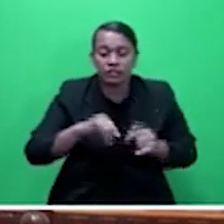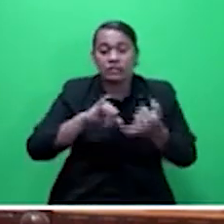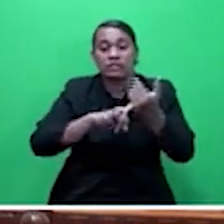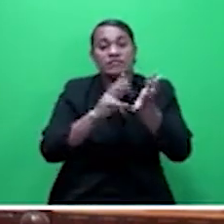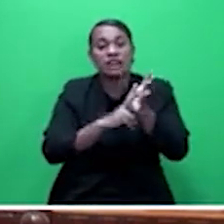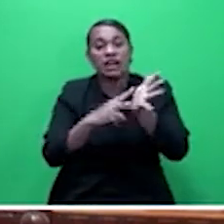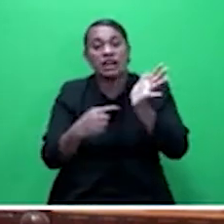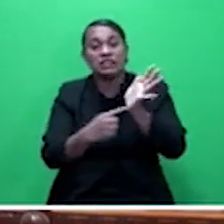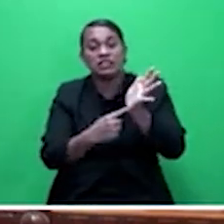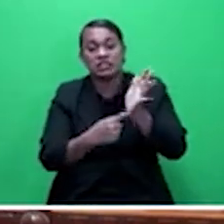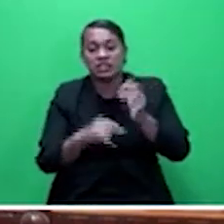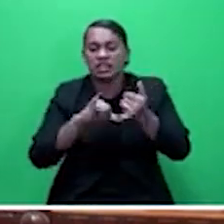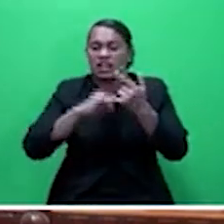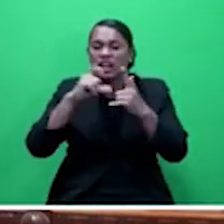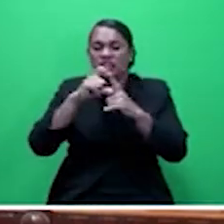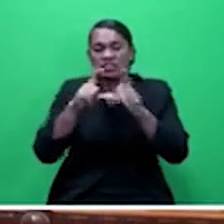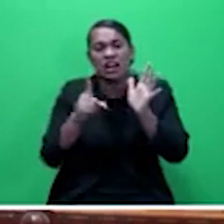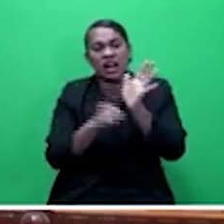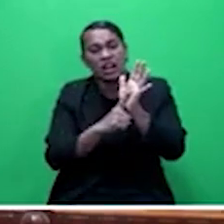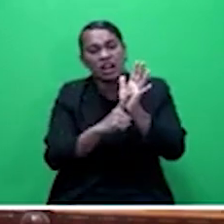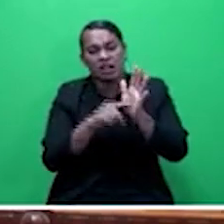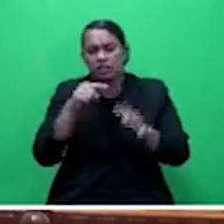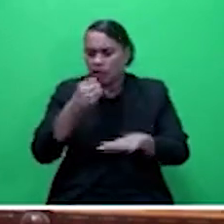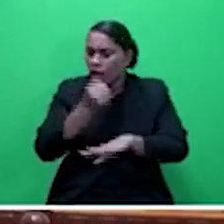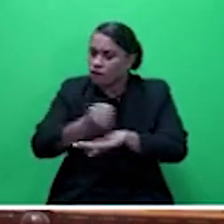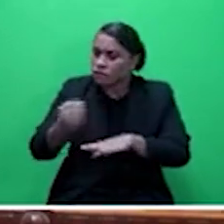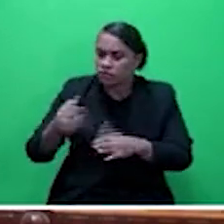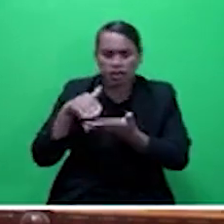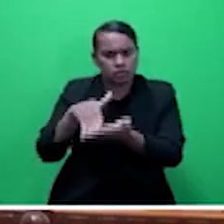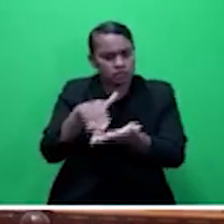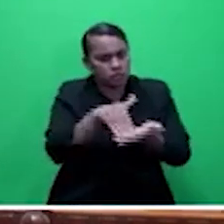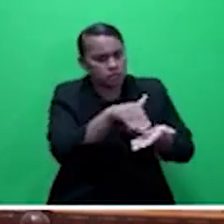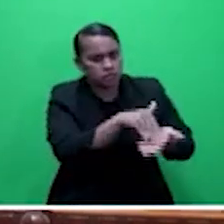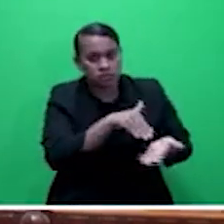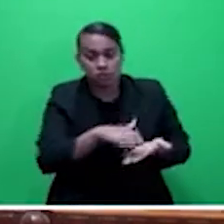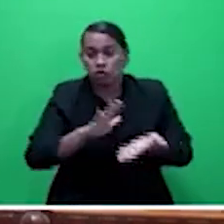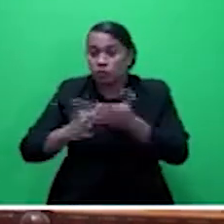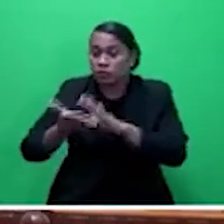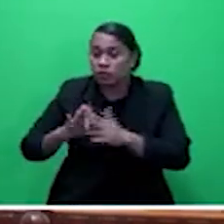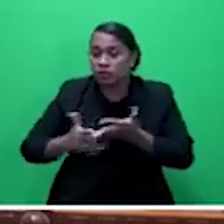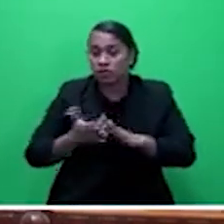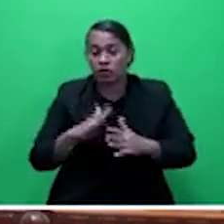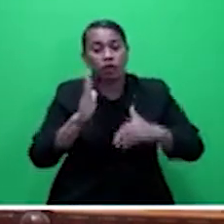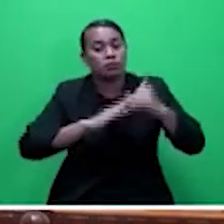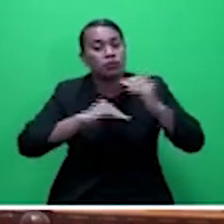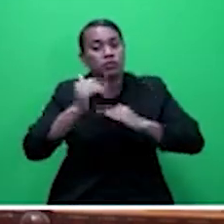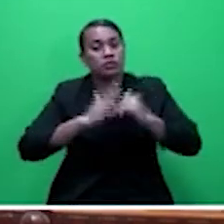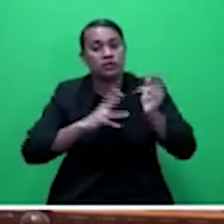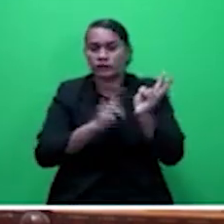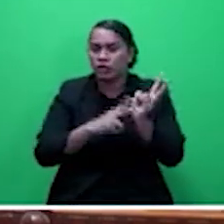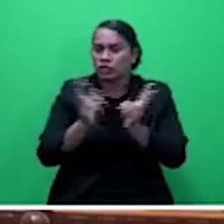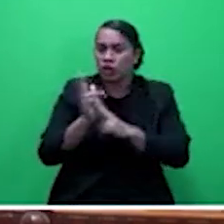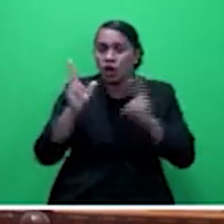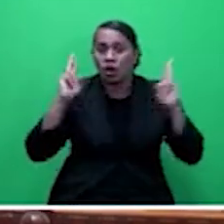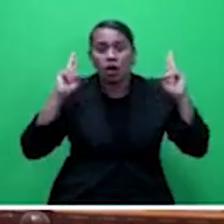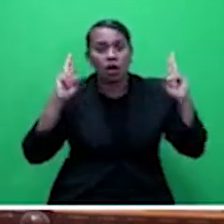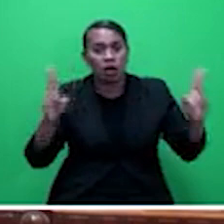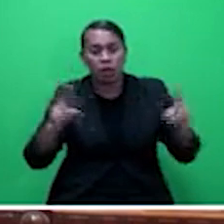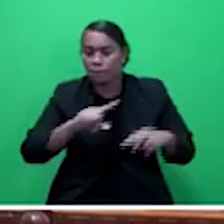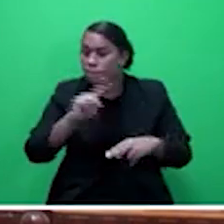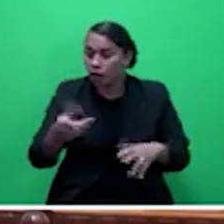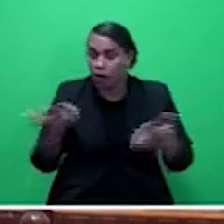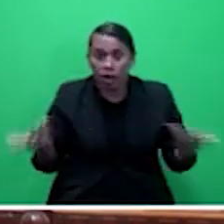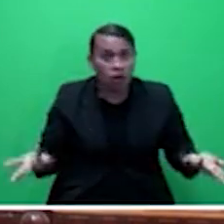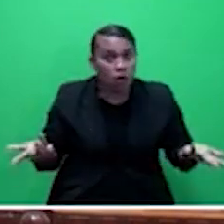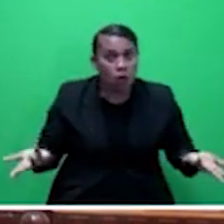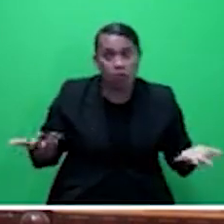community hall. Unfortunately, this has been removed with the Fiji